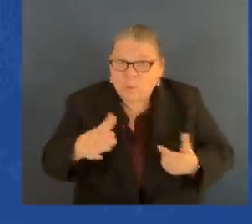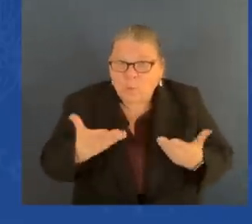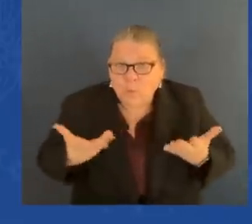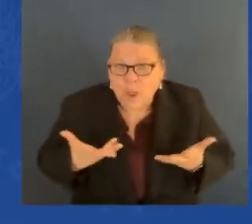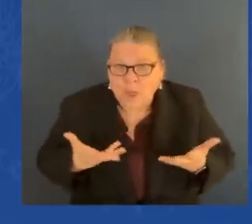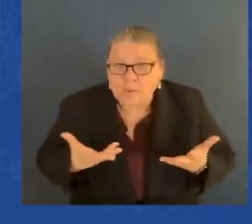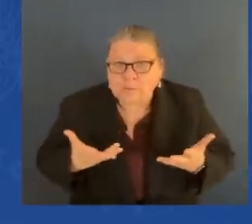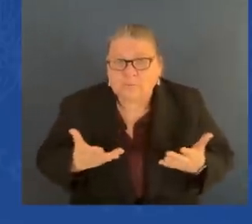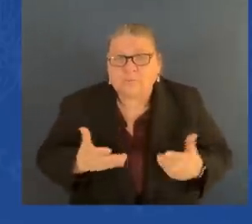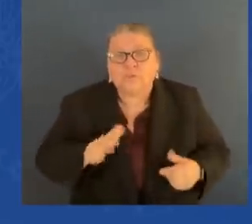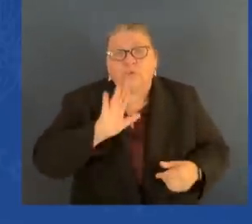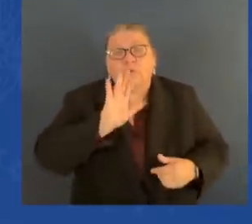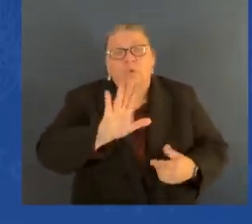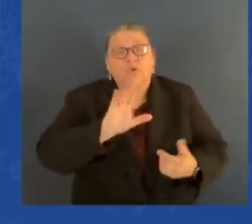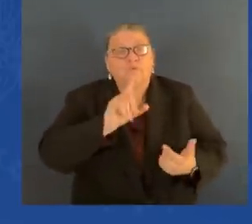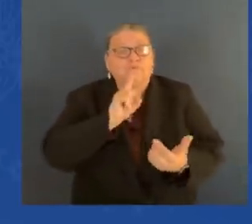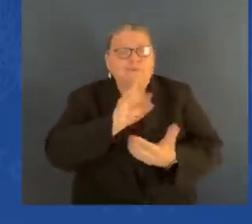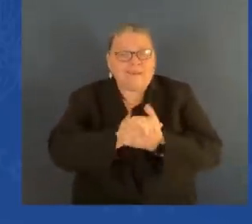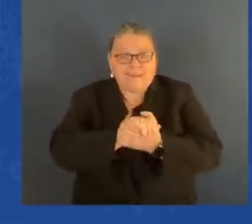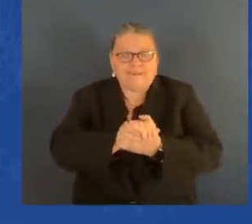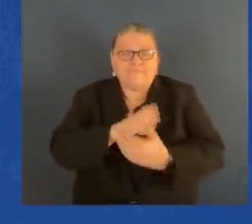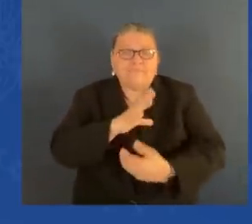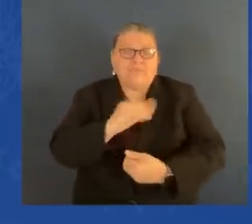And your two boys may not make it.